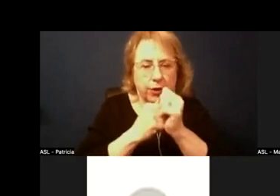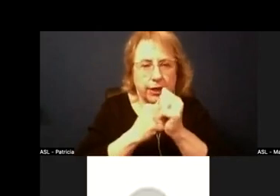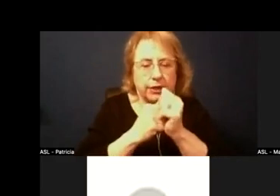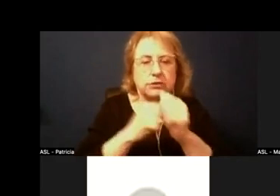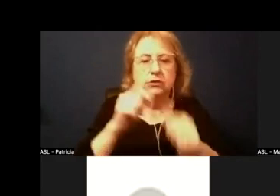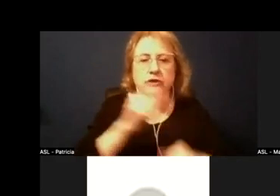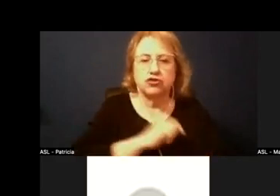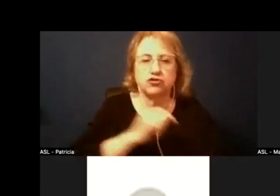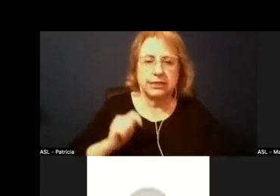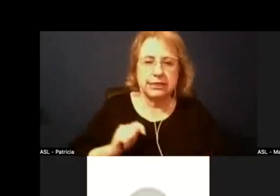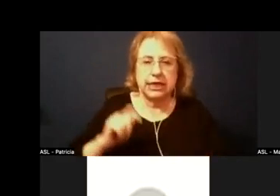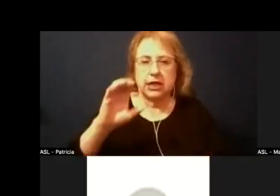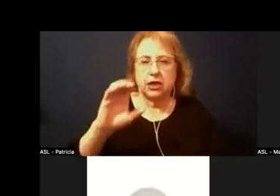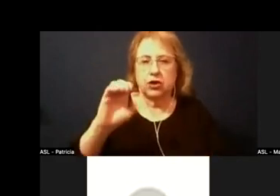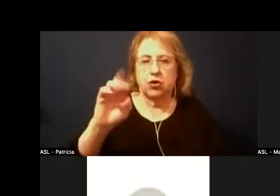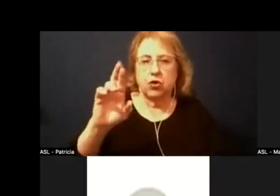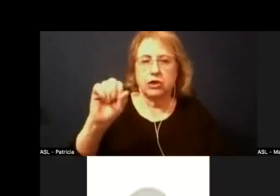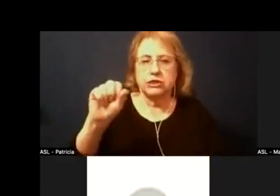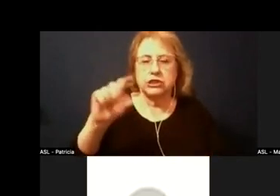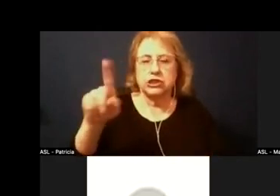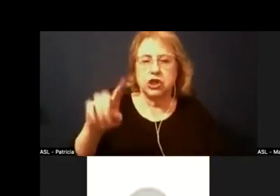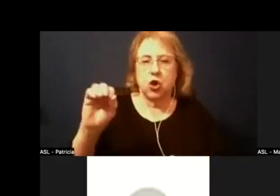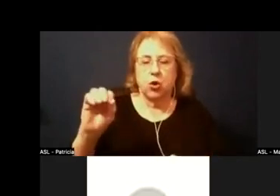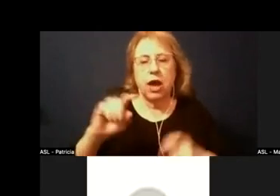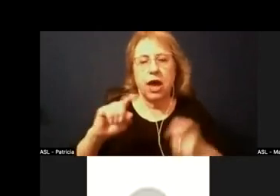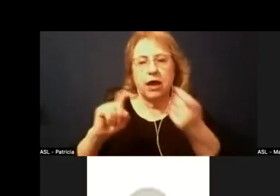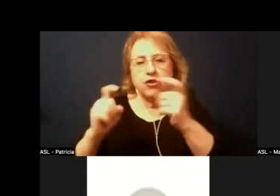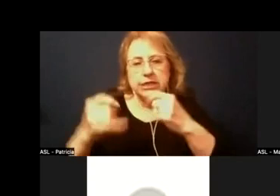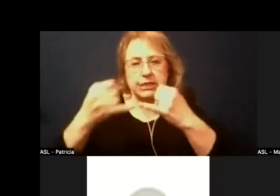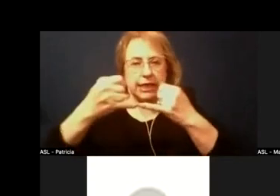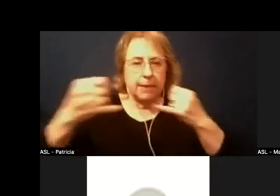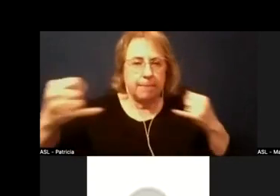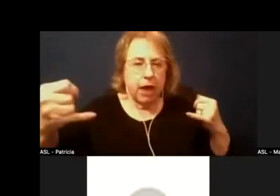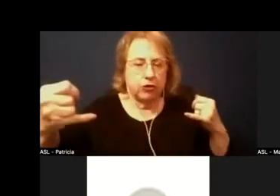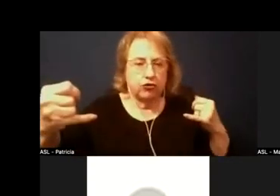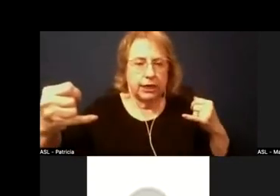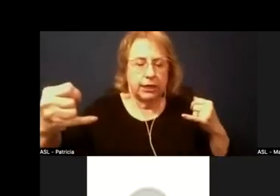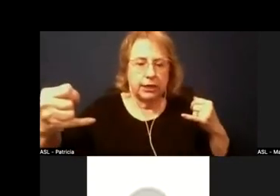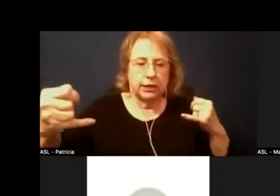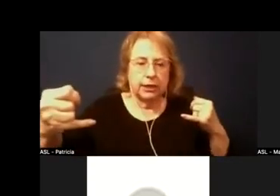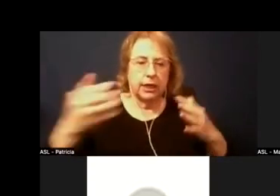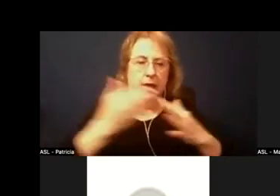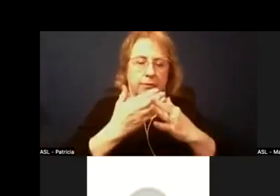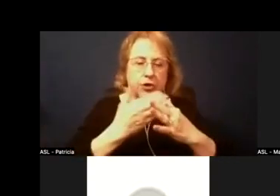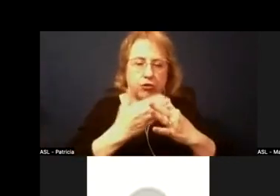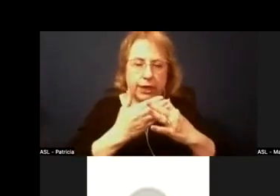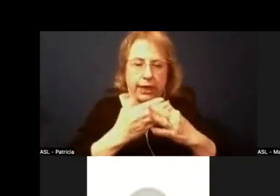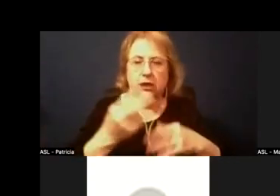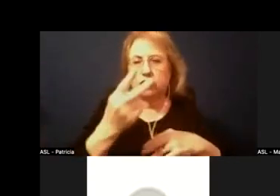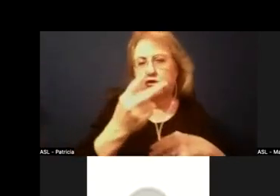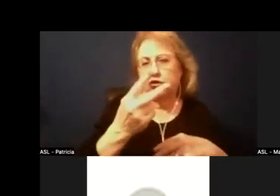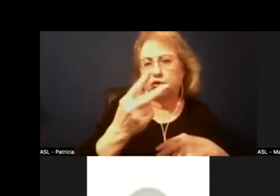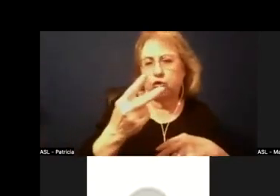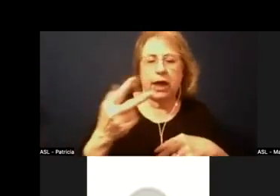of adjusting that boundary um of between what was it two and three I